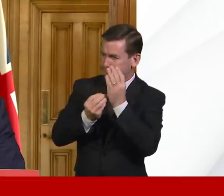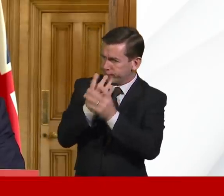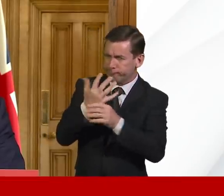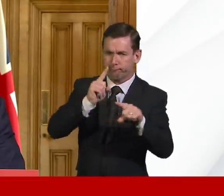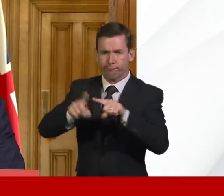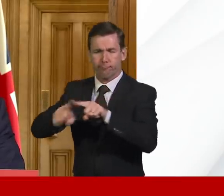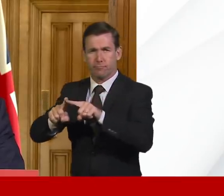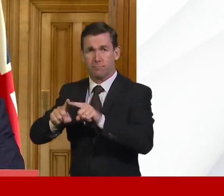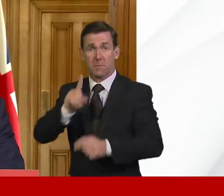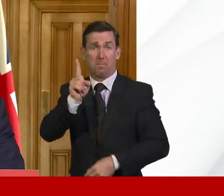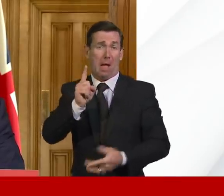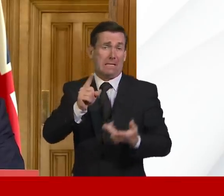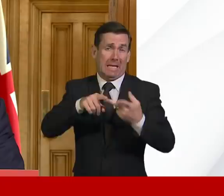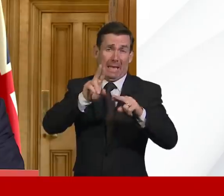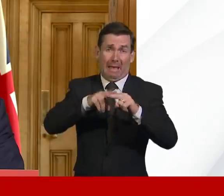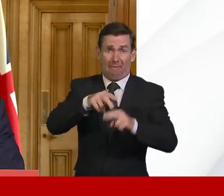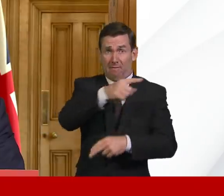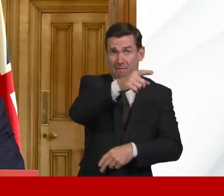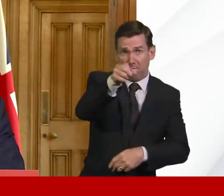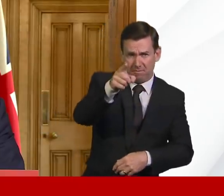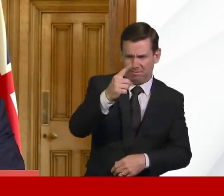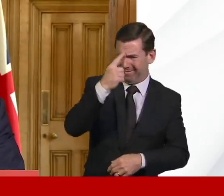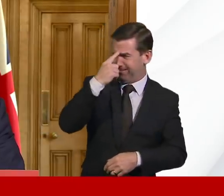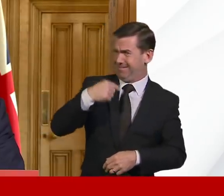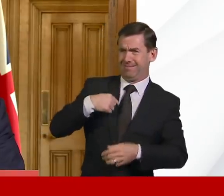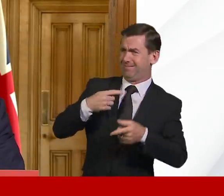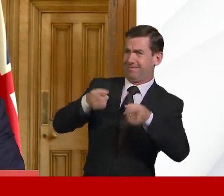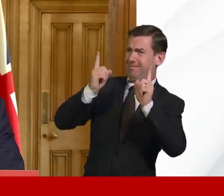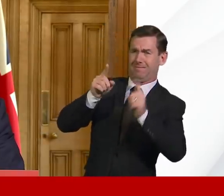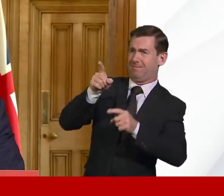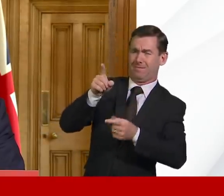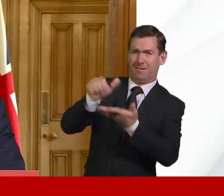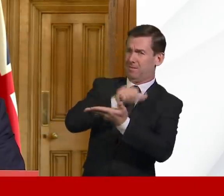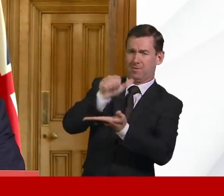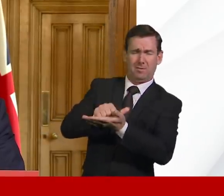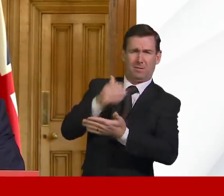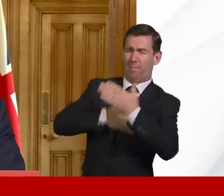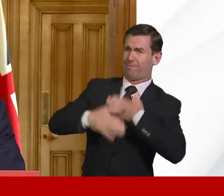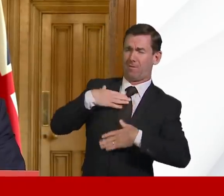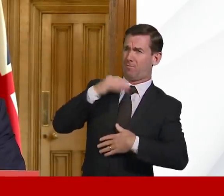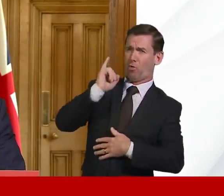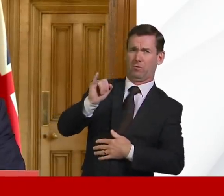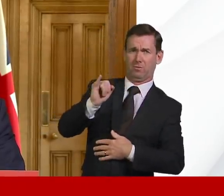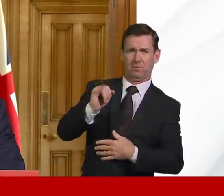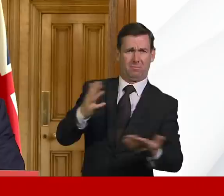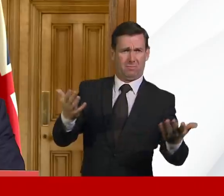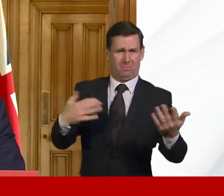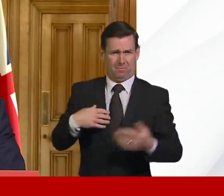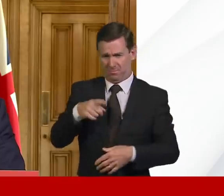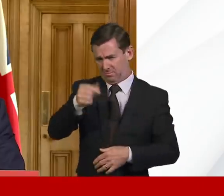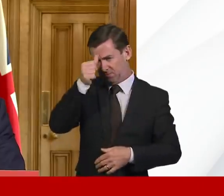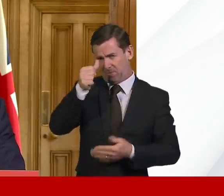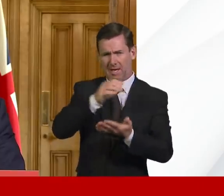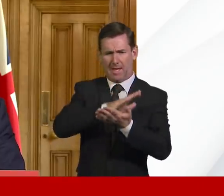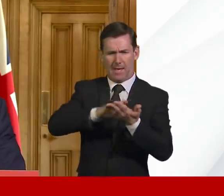organisations and businesses are not behaving appropriately in terms of their duty of care, then of course there are organisations like the HSE